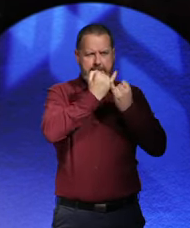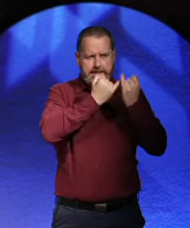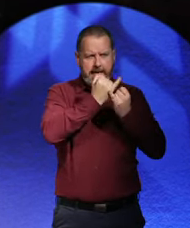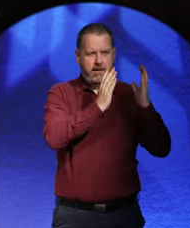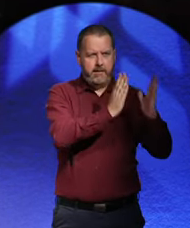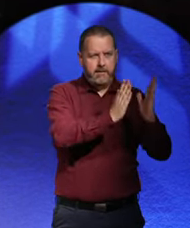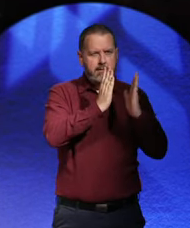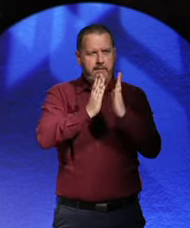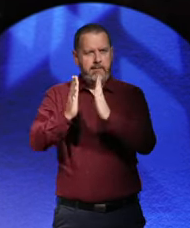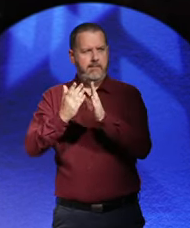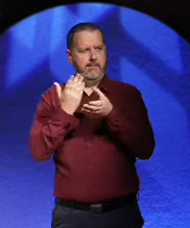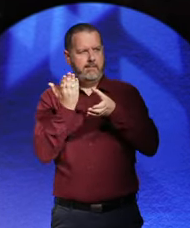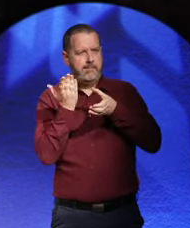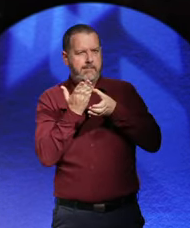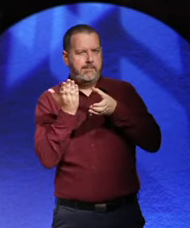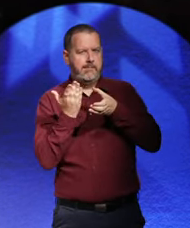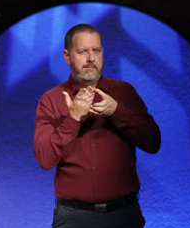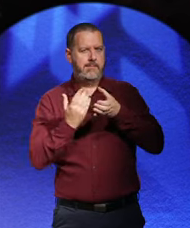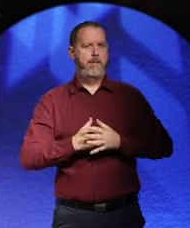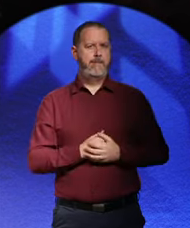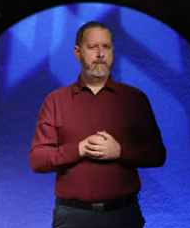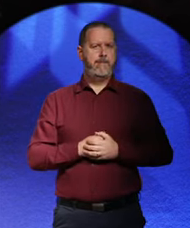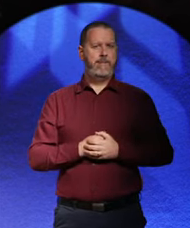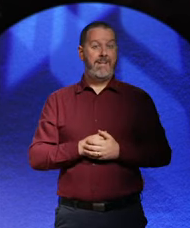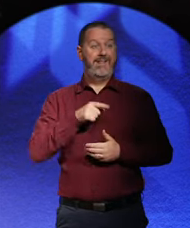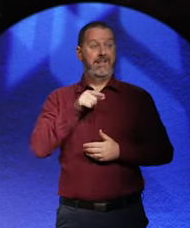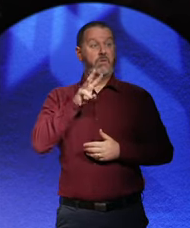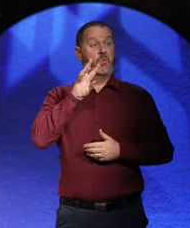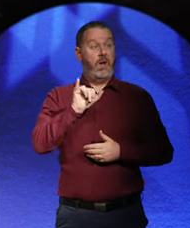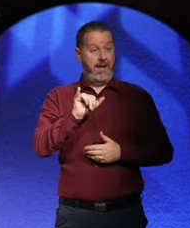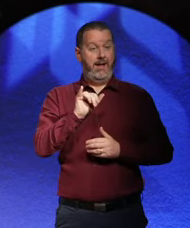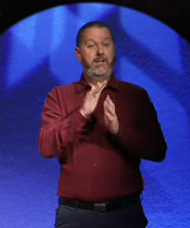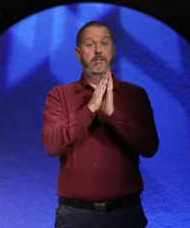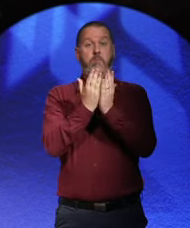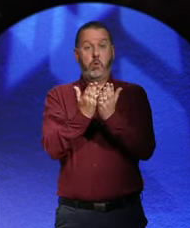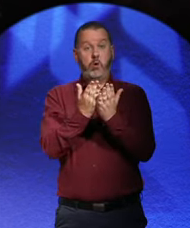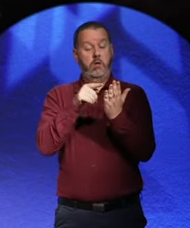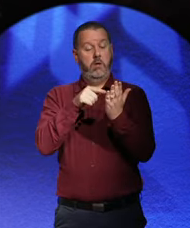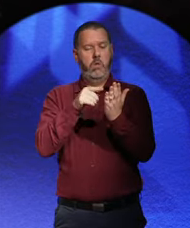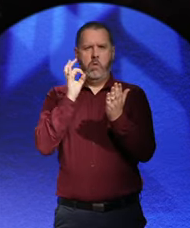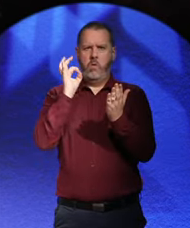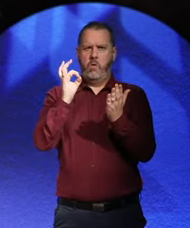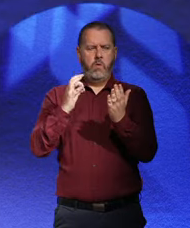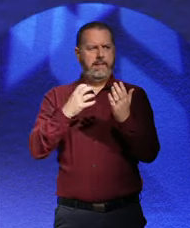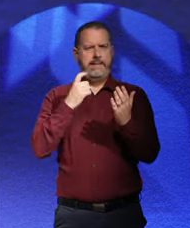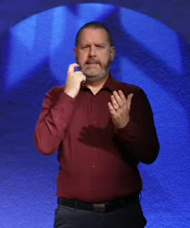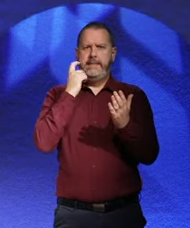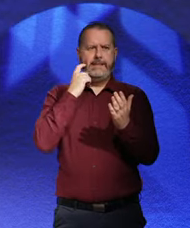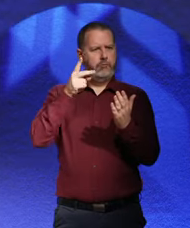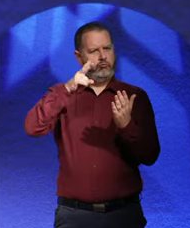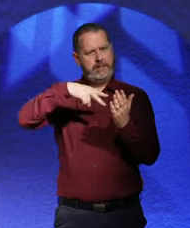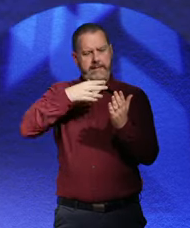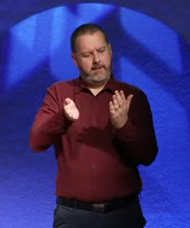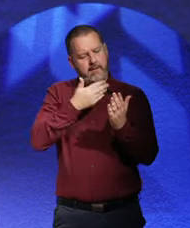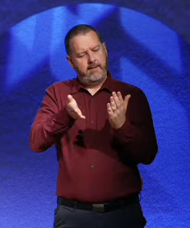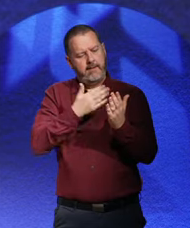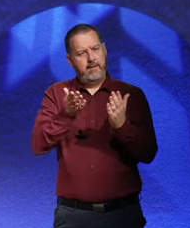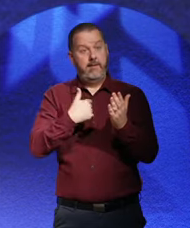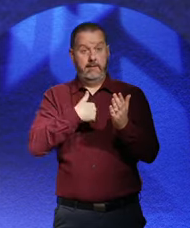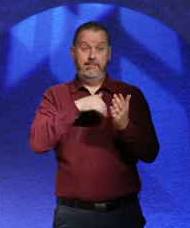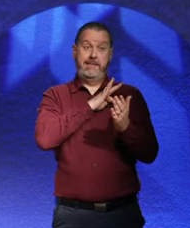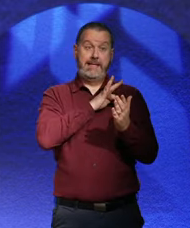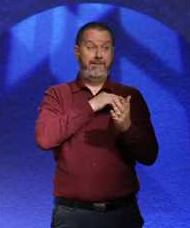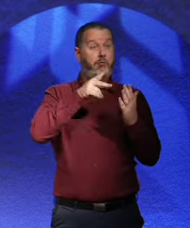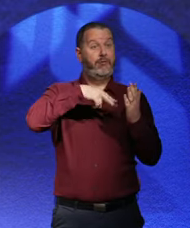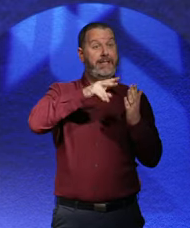I think this, more than anything, makes them immensely readable. And you can take my word for that, because I read the audio books.